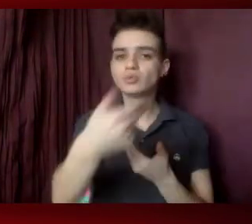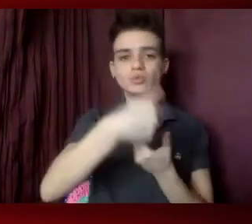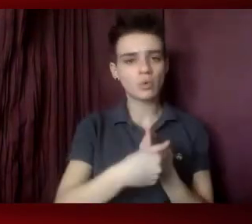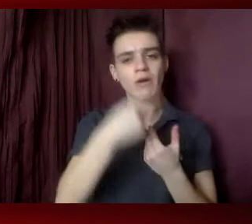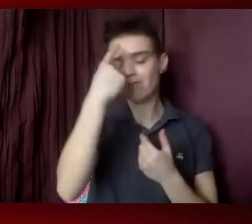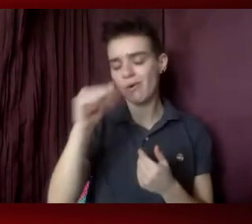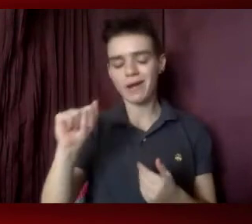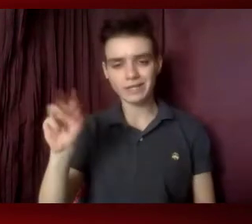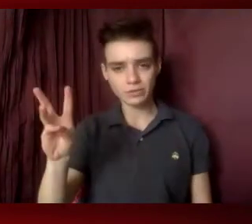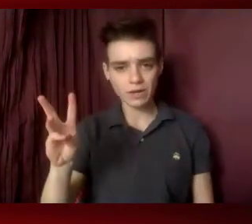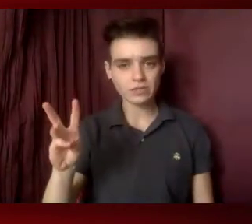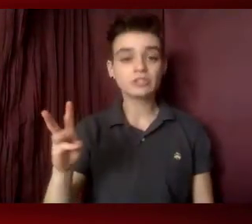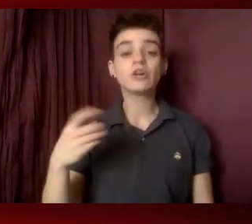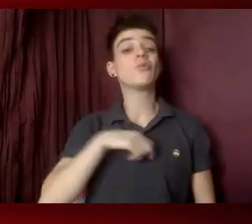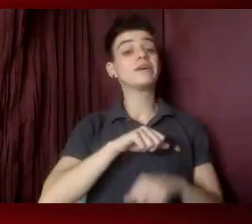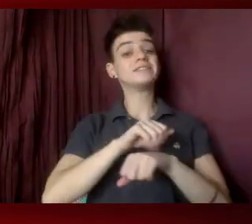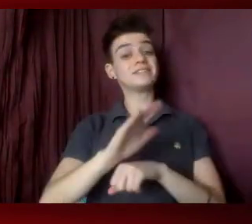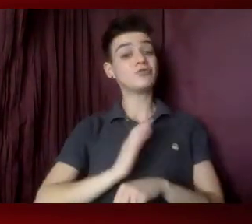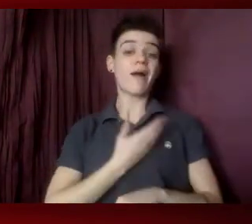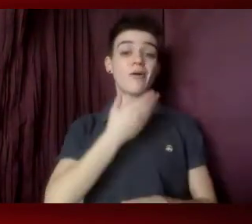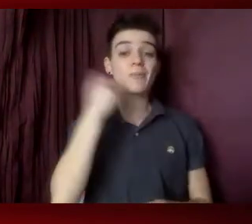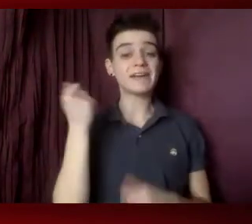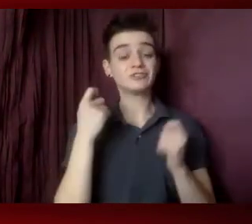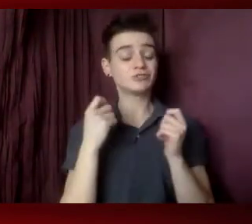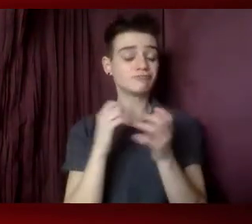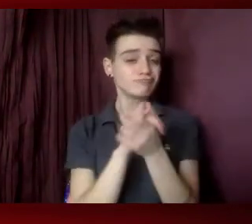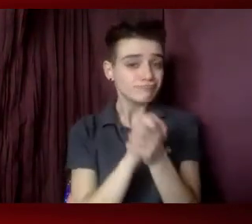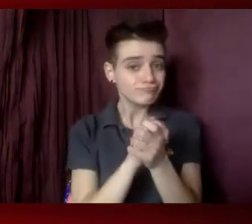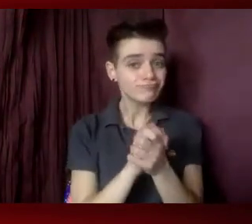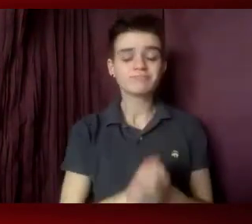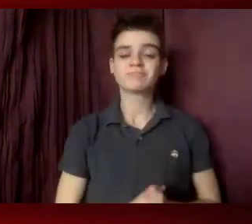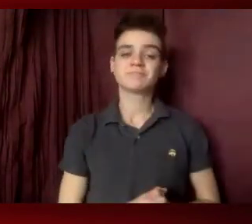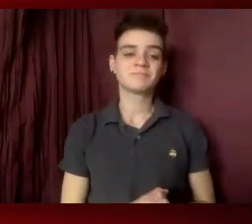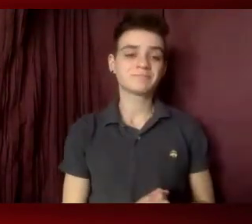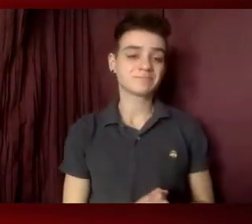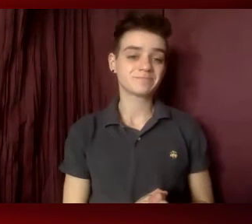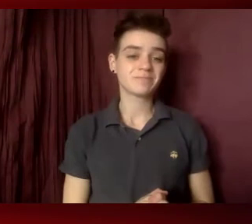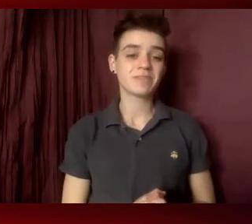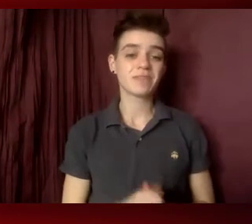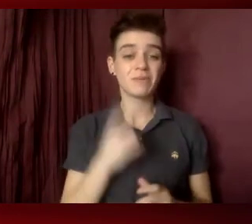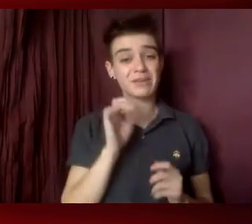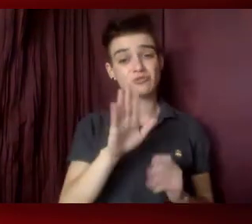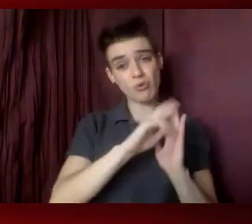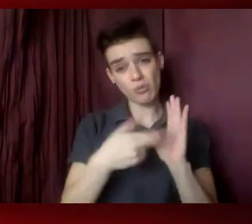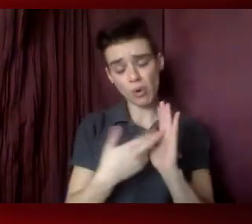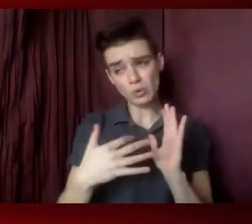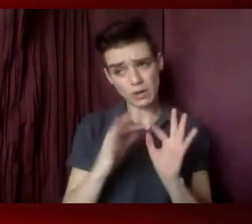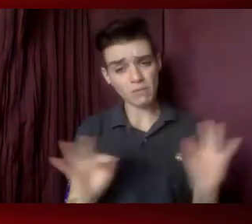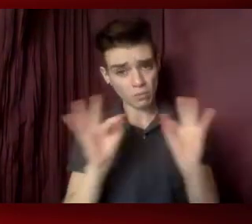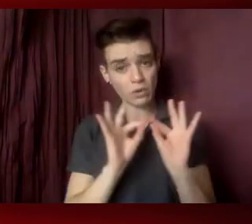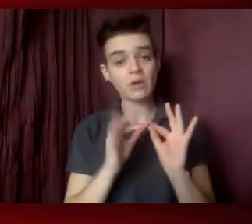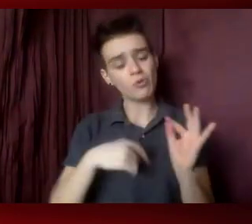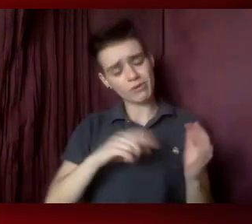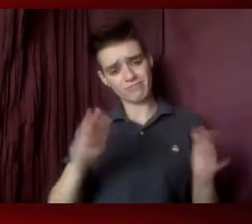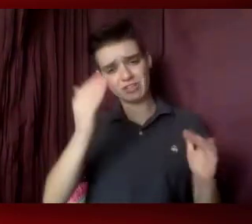Watch. And we send you our best wishes and congratulations for the important roles that you play for all of us. Because we know that